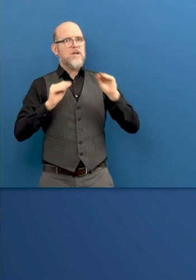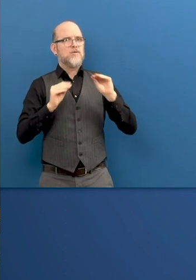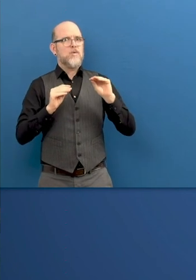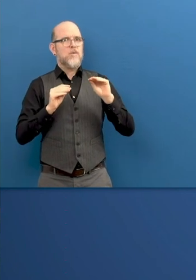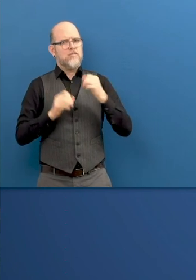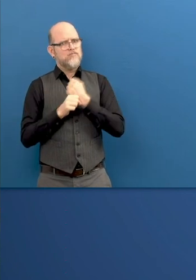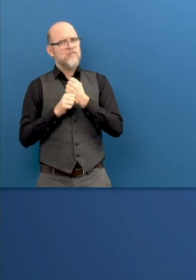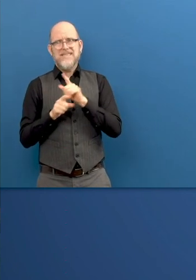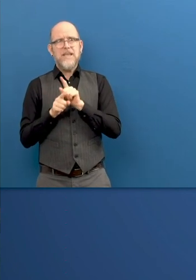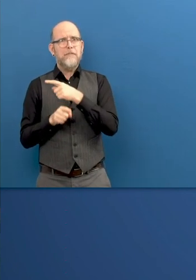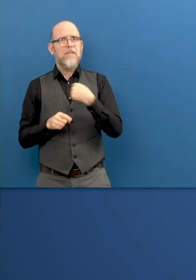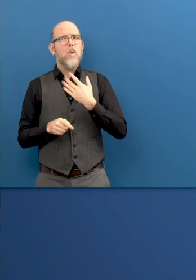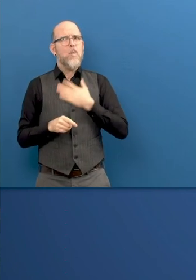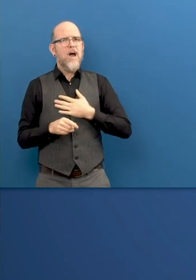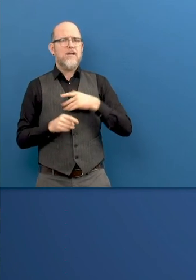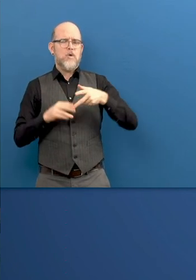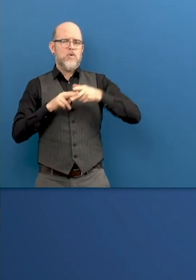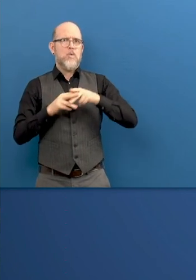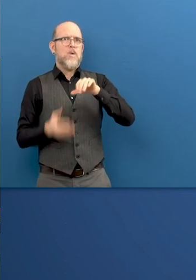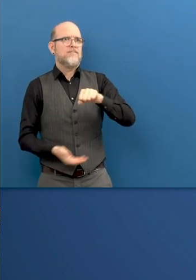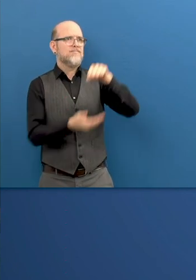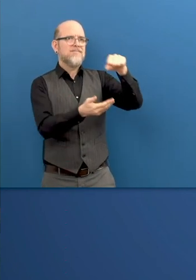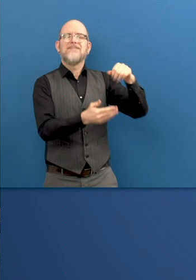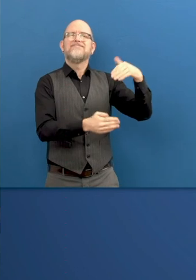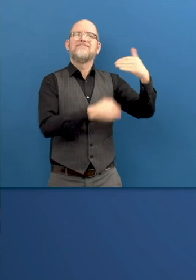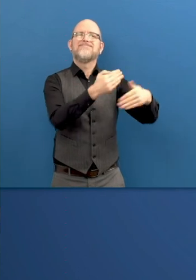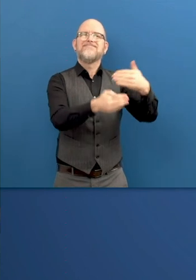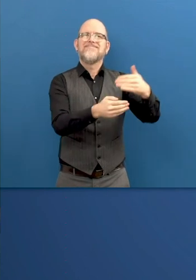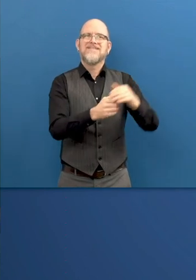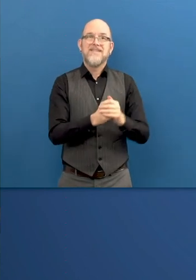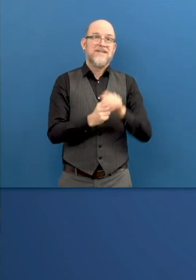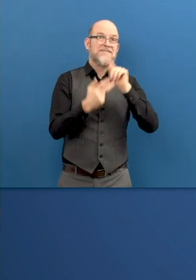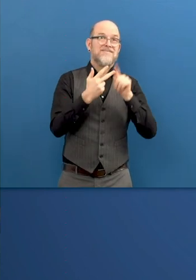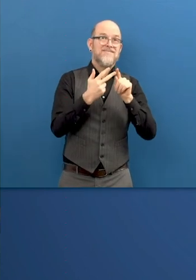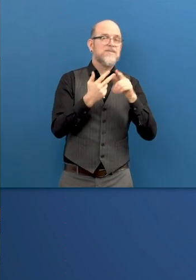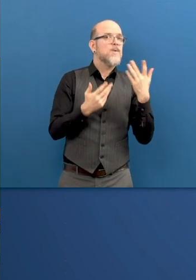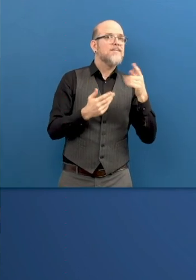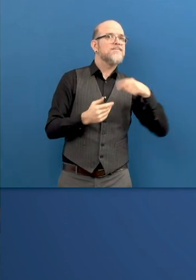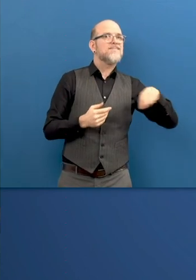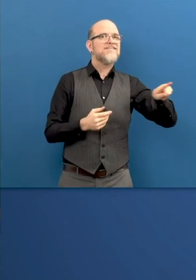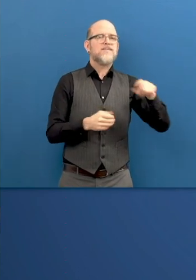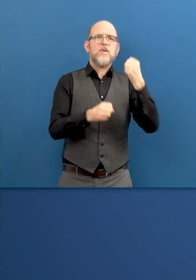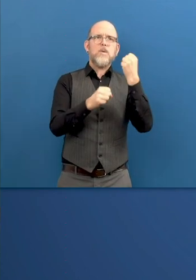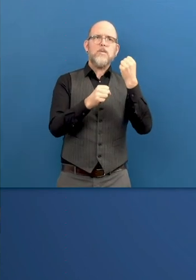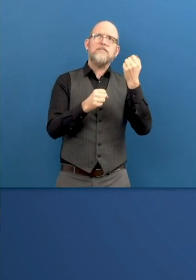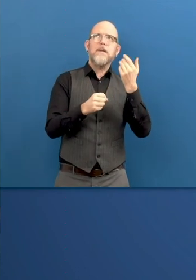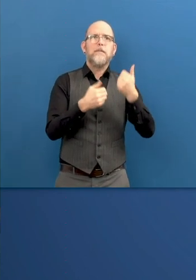that is employability, of course. And here, I think that there are two aspects that